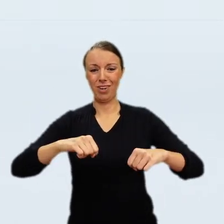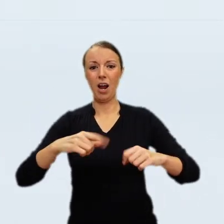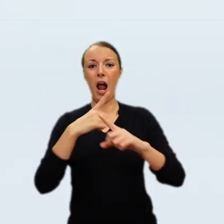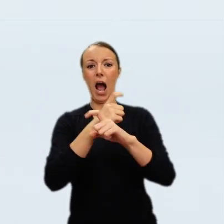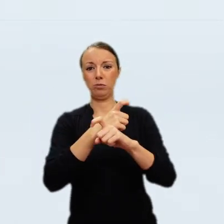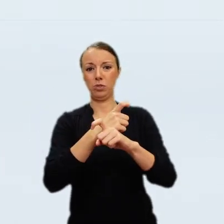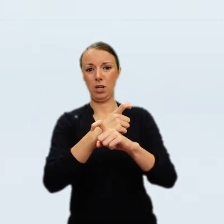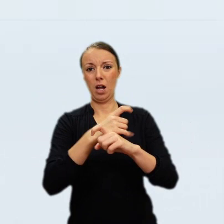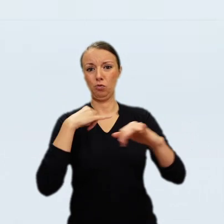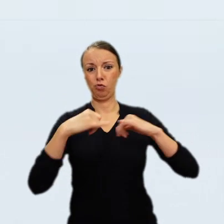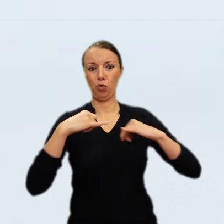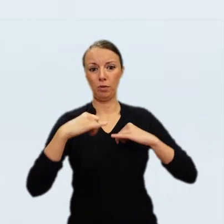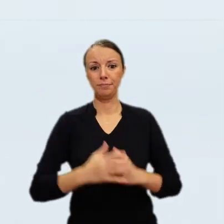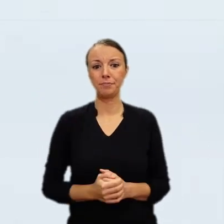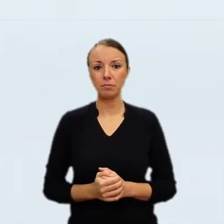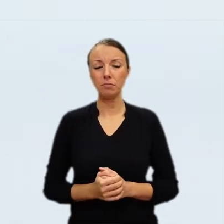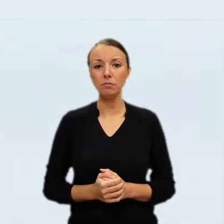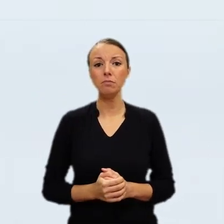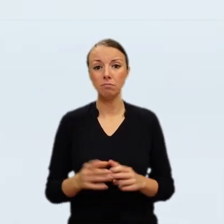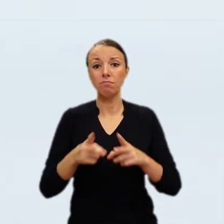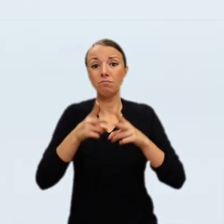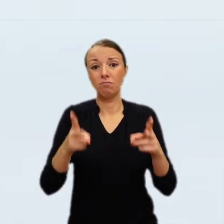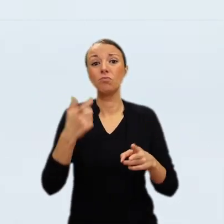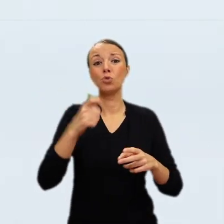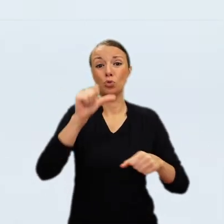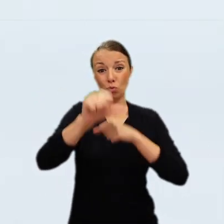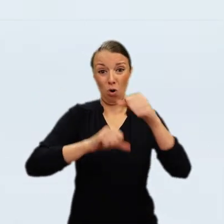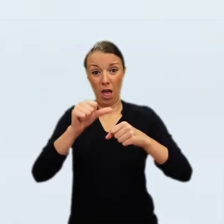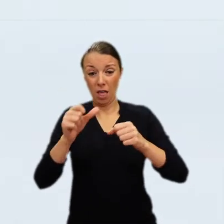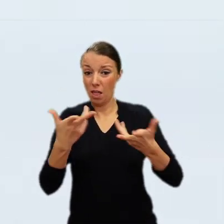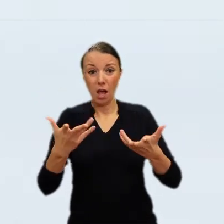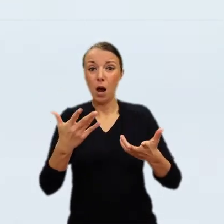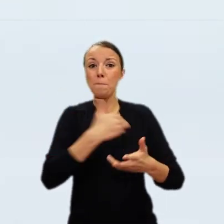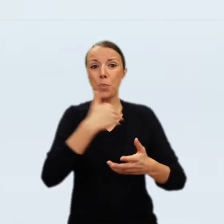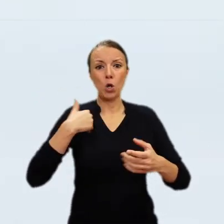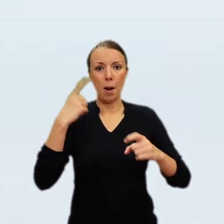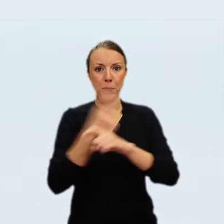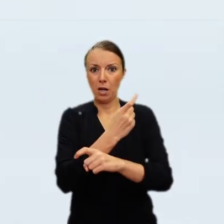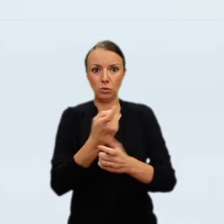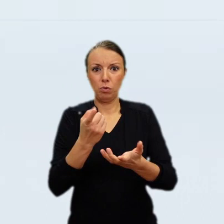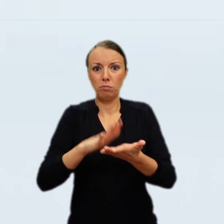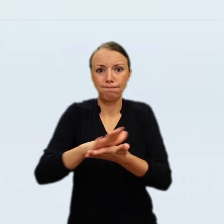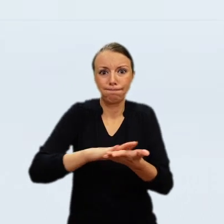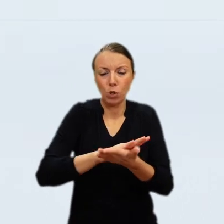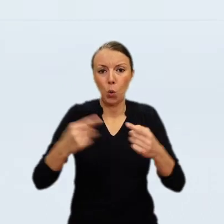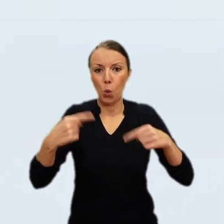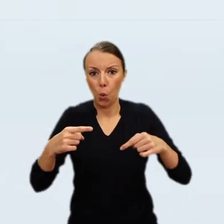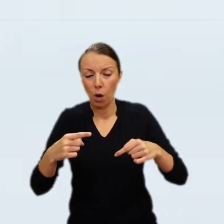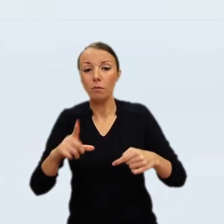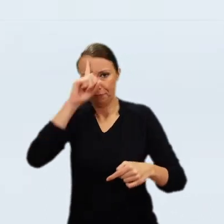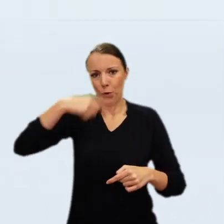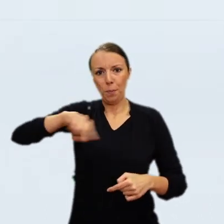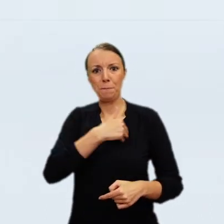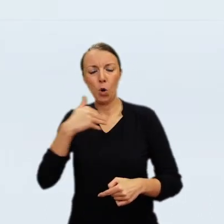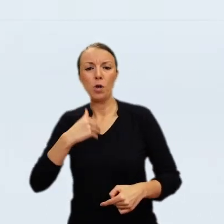The principal there, Arthur Clifton, immediately contacted Fry after Tarnowski's inquiry. Fry thought that the